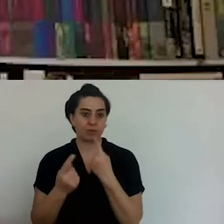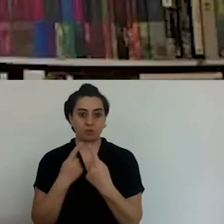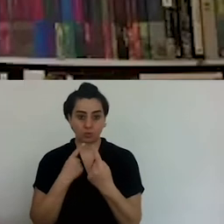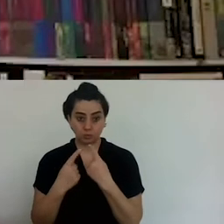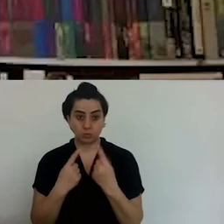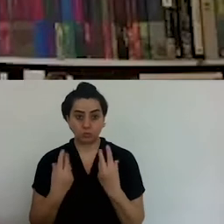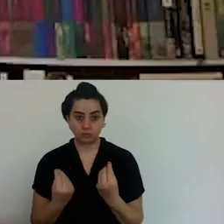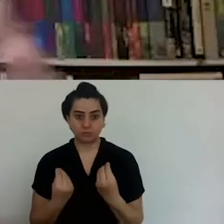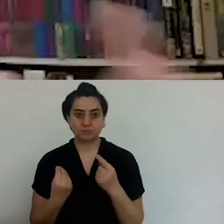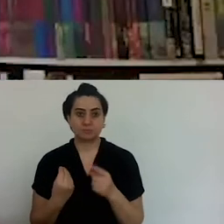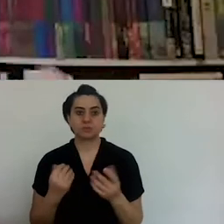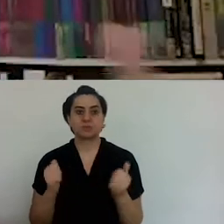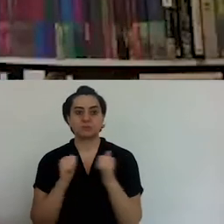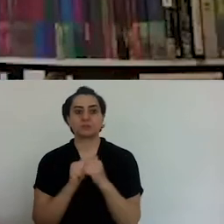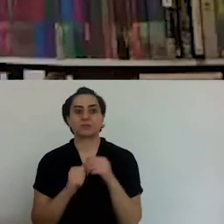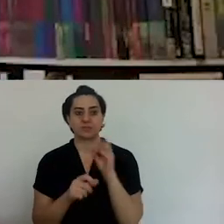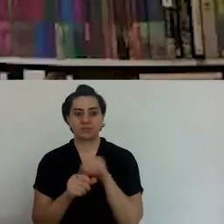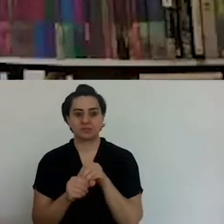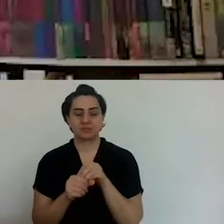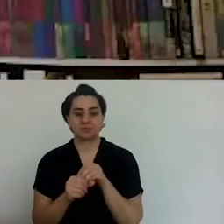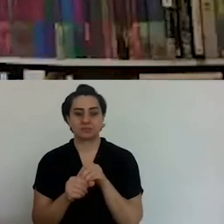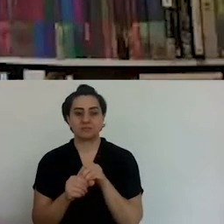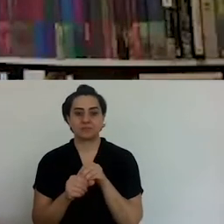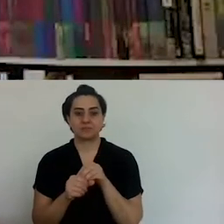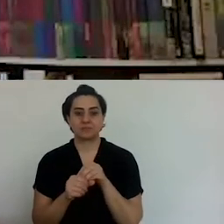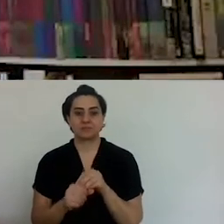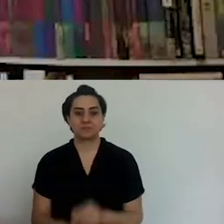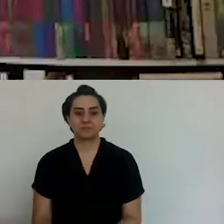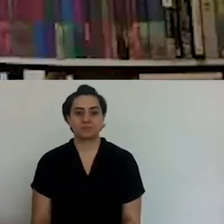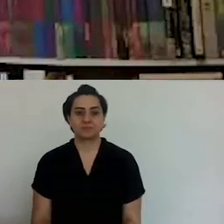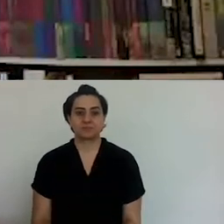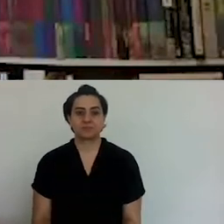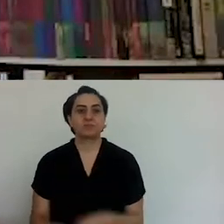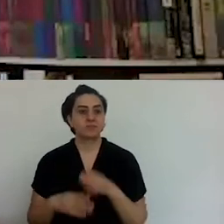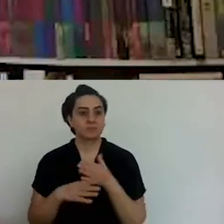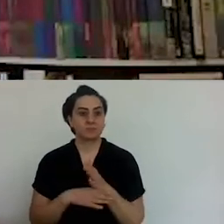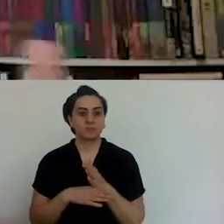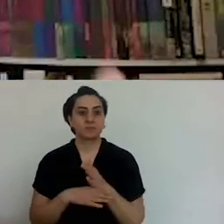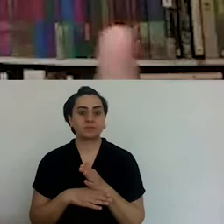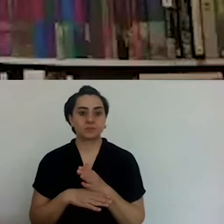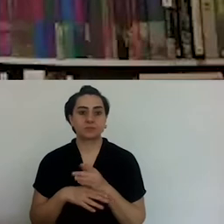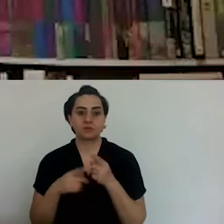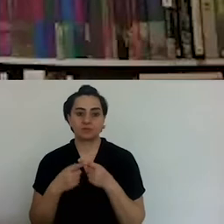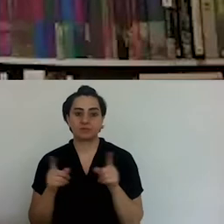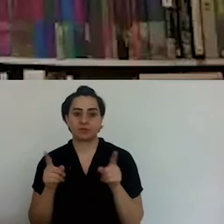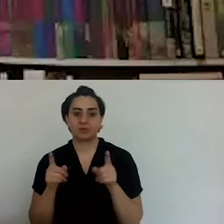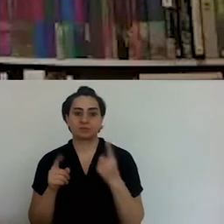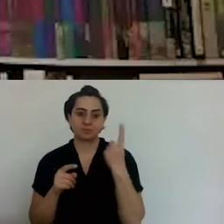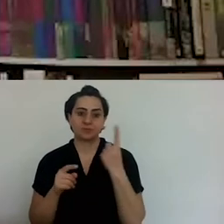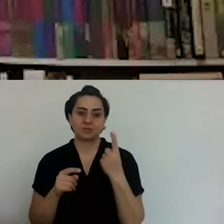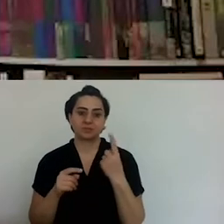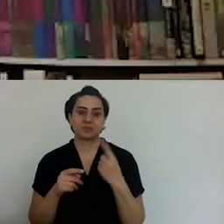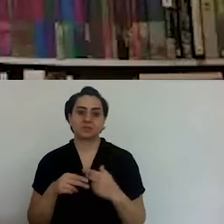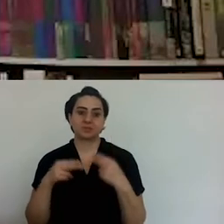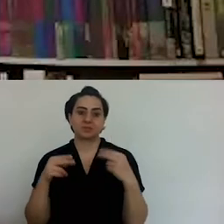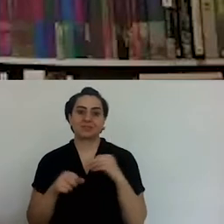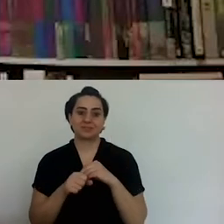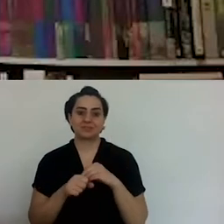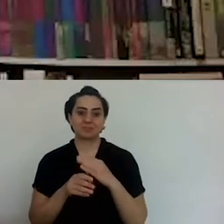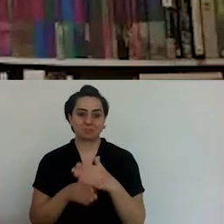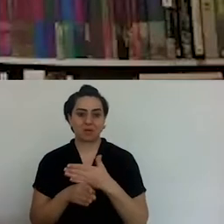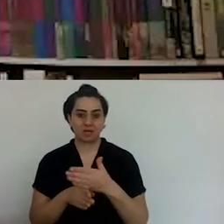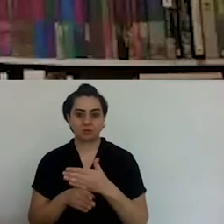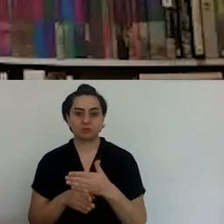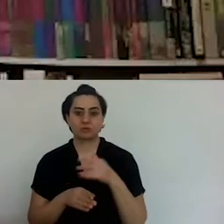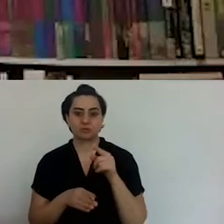Especially in our region, cooking together. If we talk about that, in